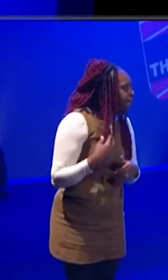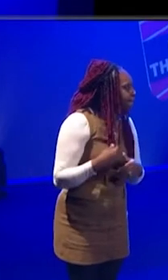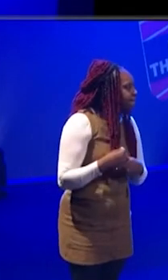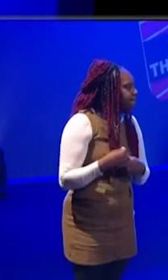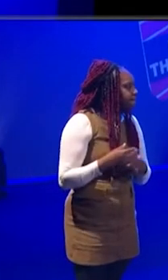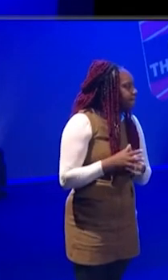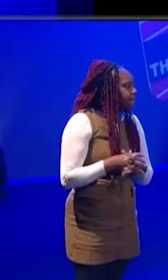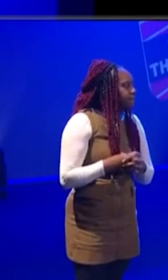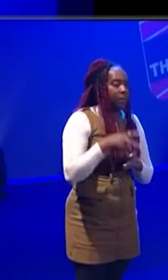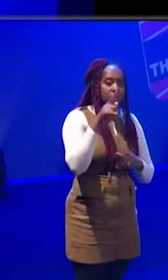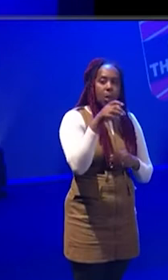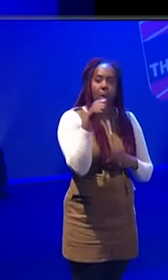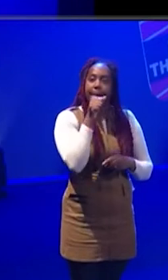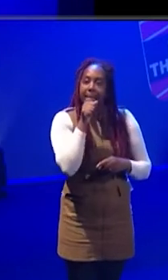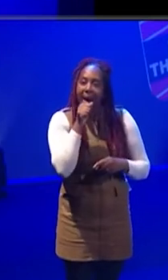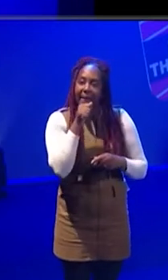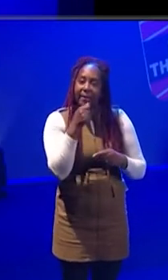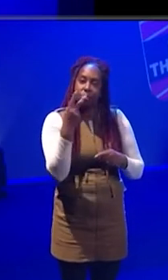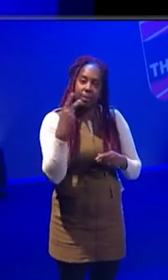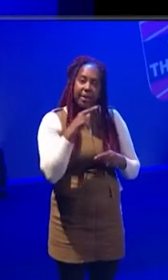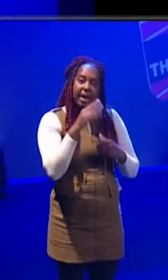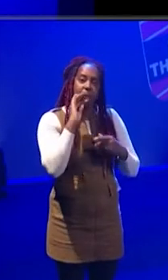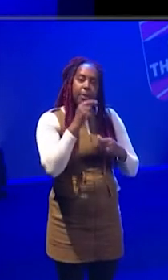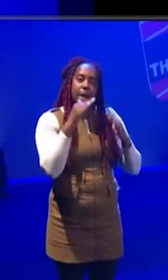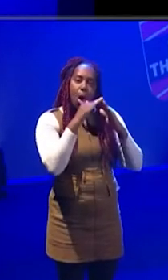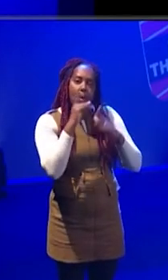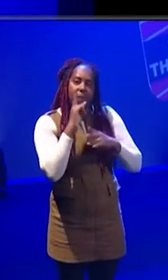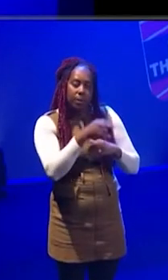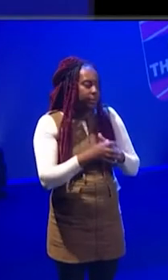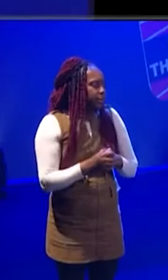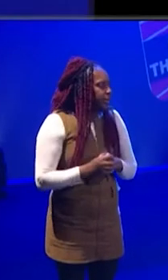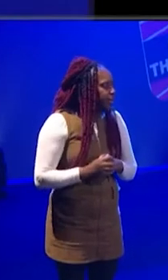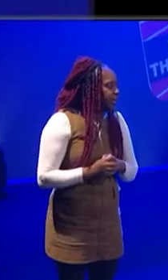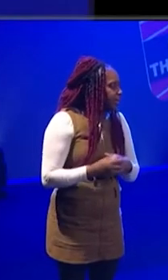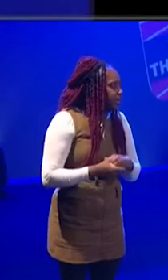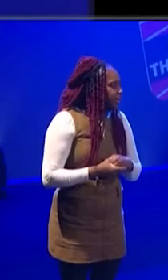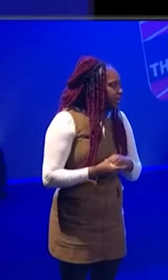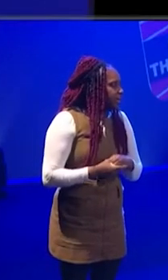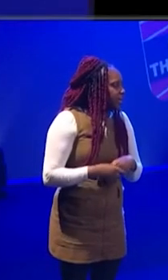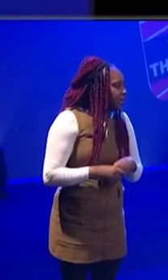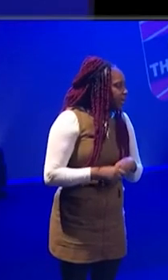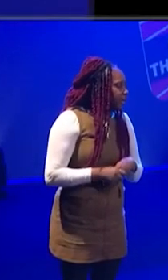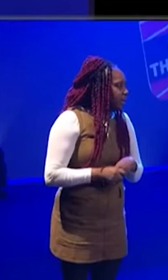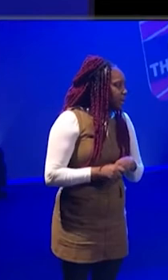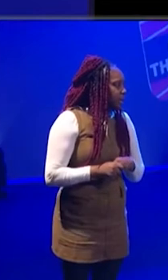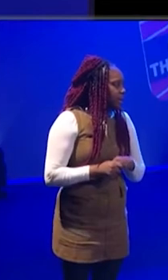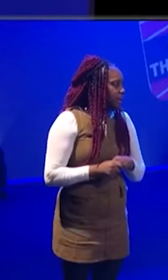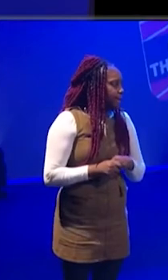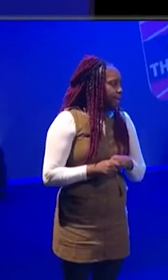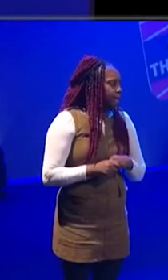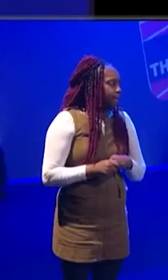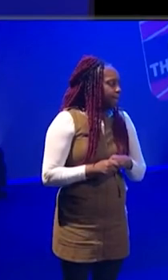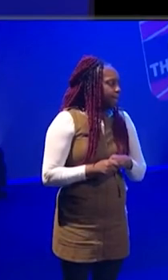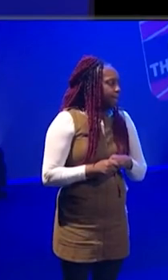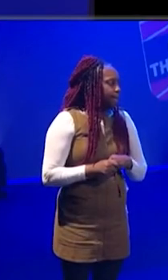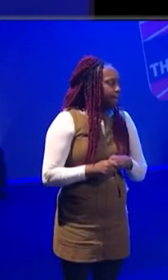Emmy's got a mic and she's going to repeat what you say just so that everyone at home can also hear. Okay. How did you get your first